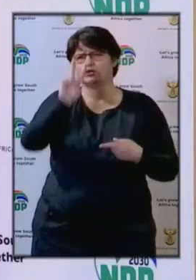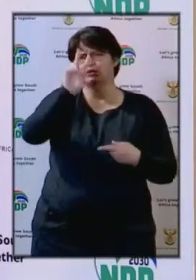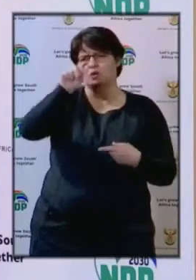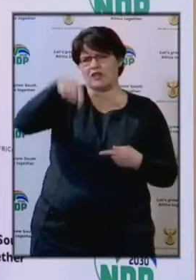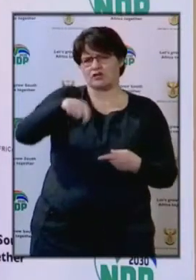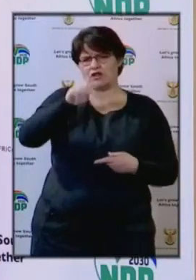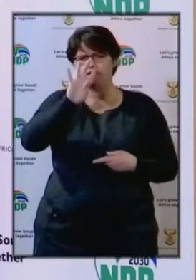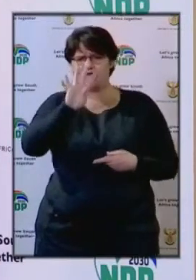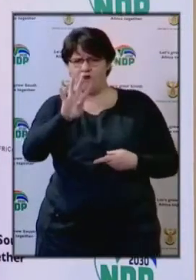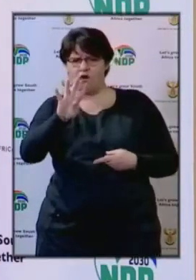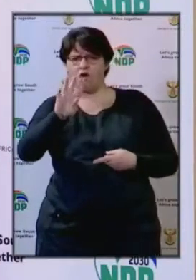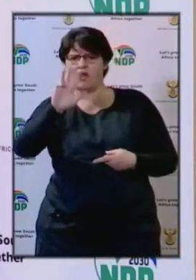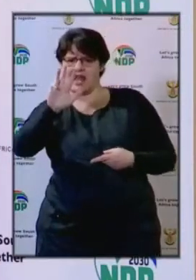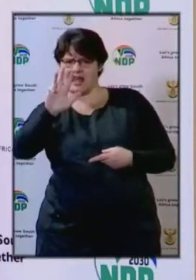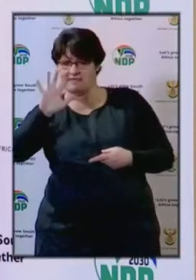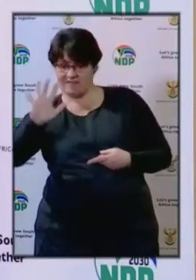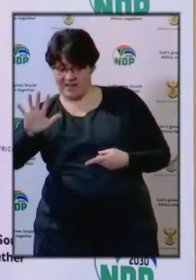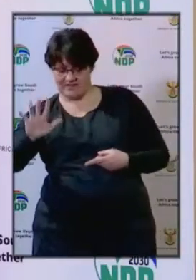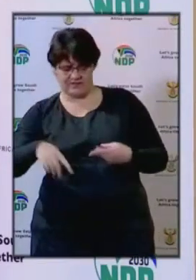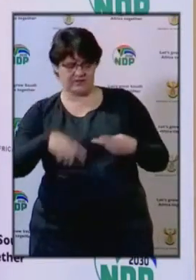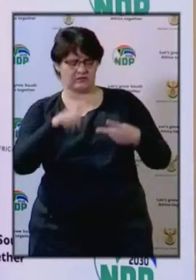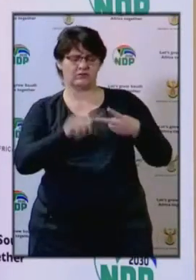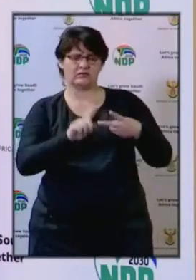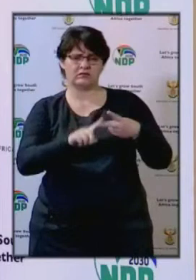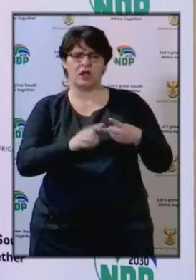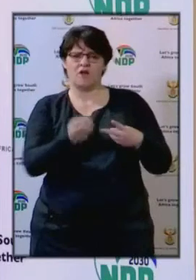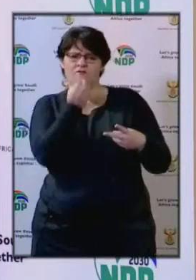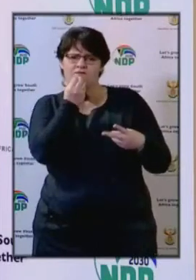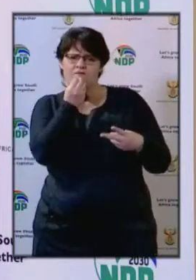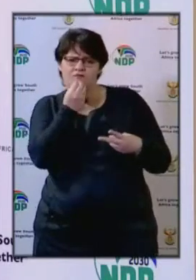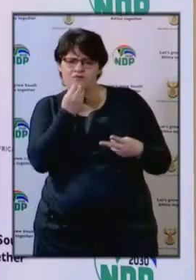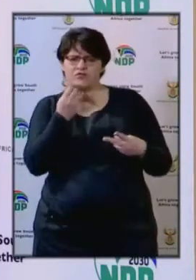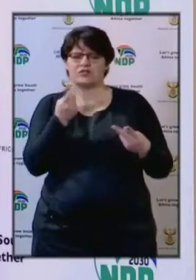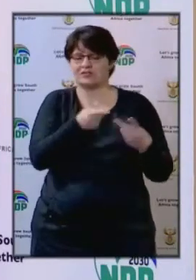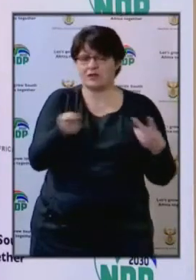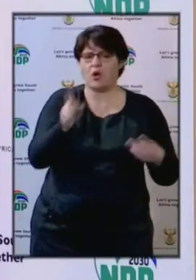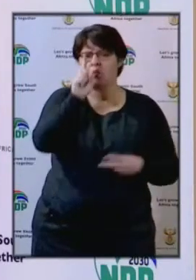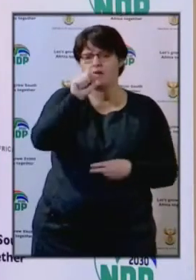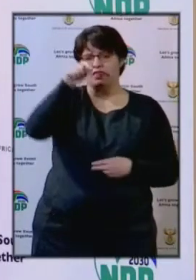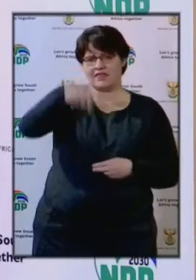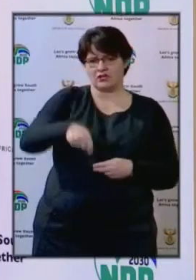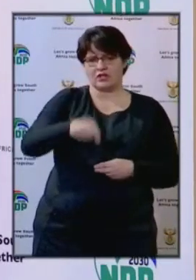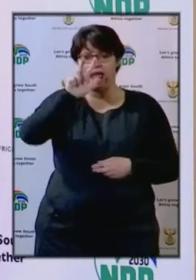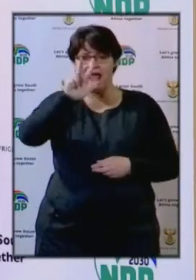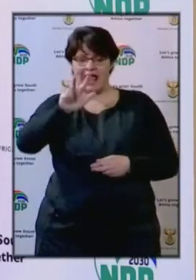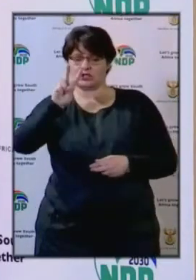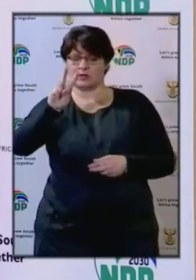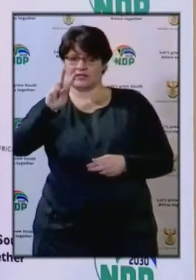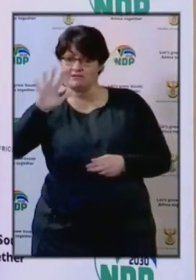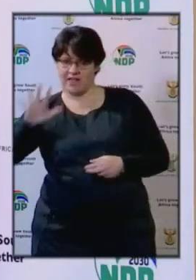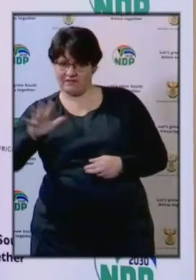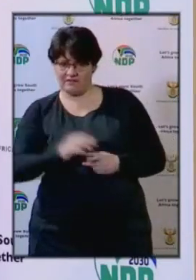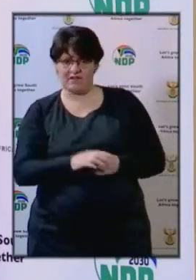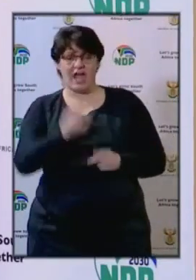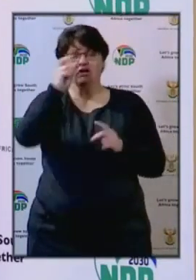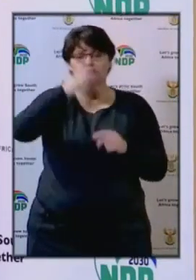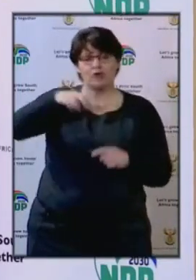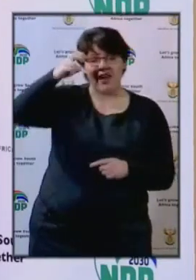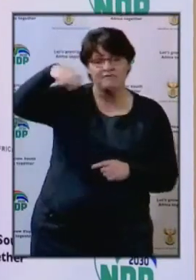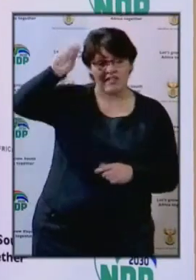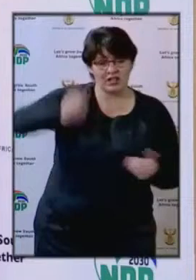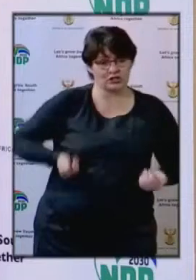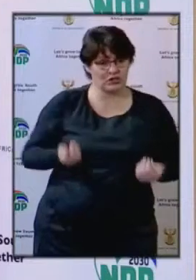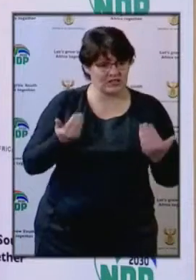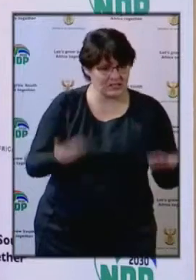,495 of those, followed by hospitality at 1,825, travel-related